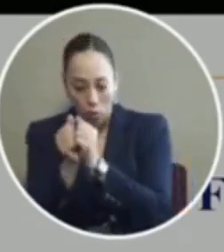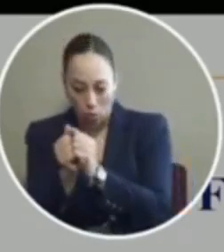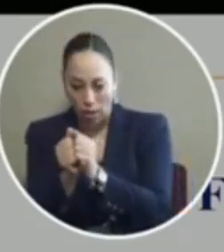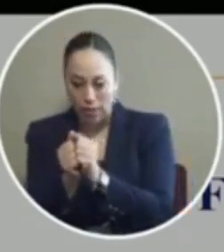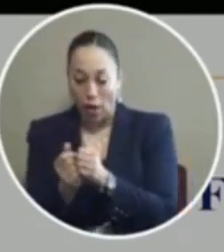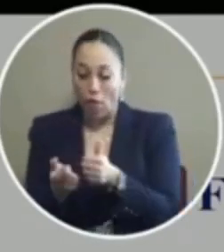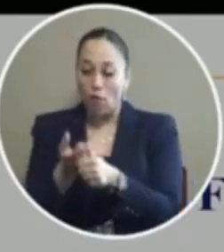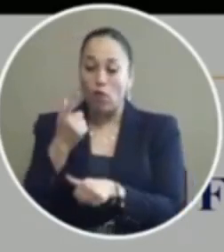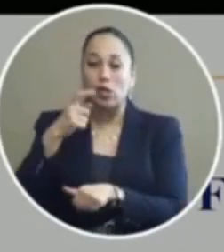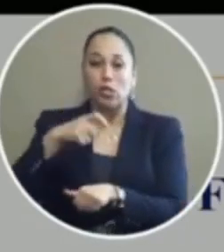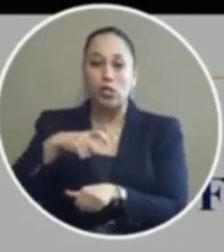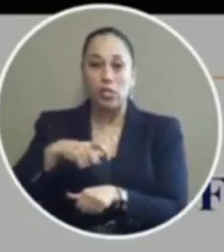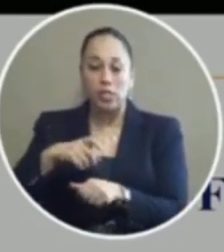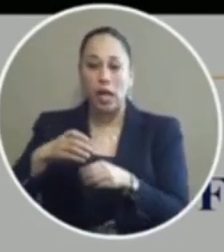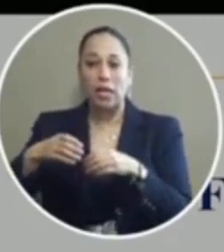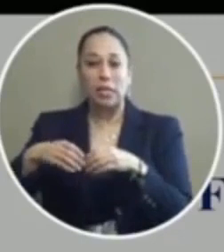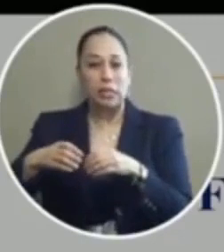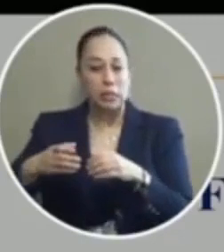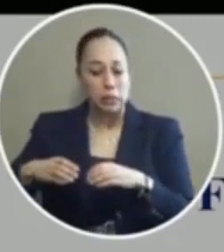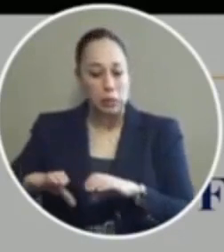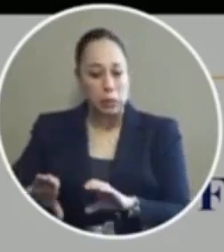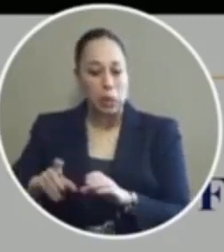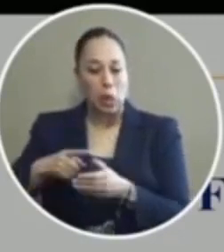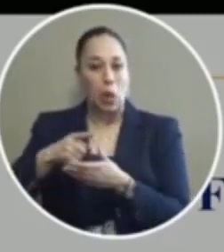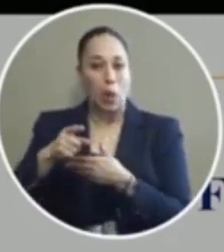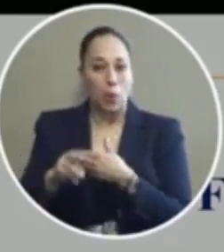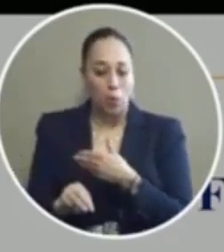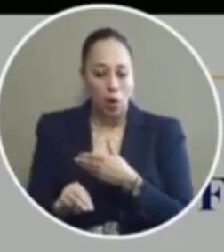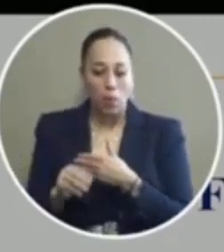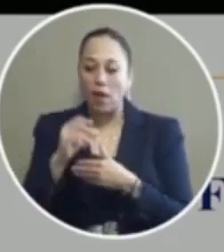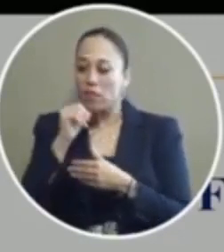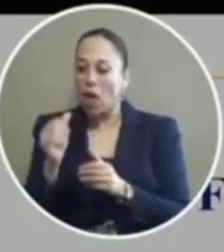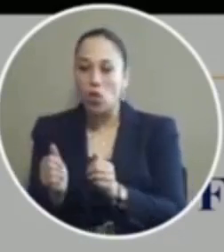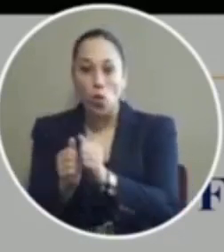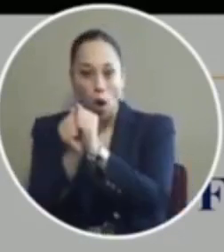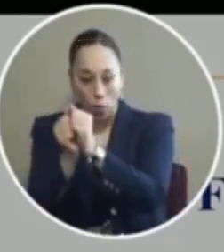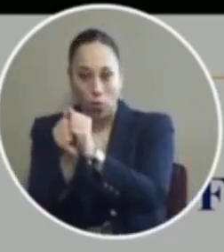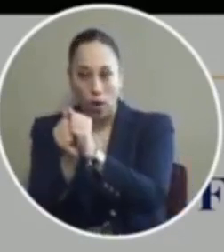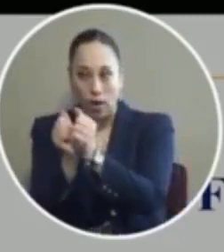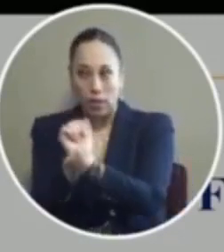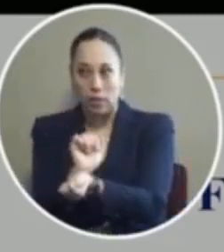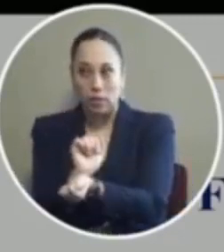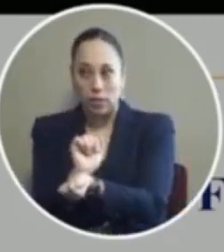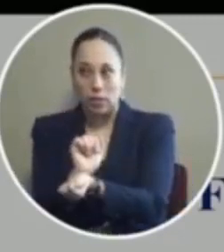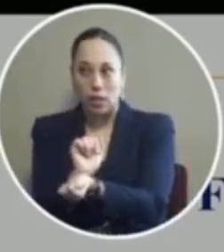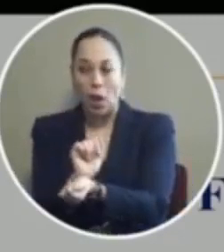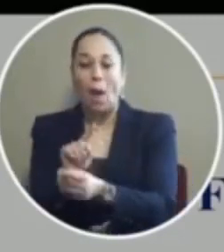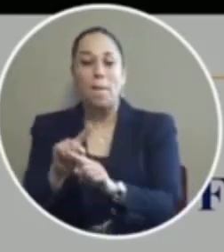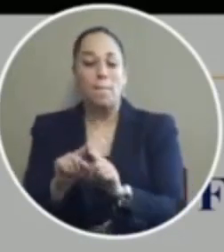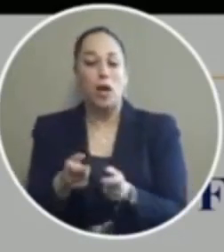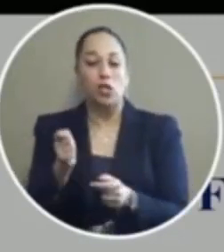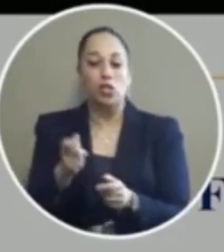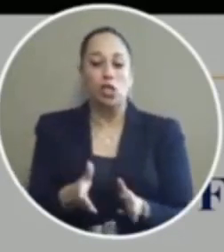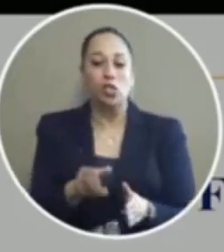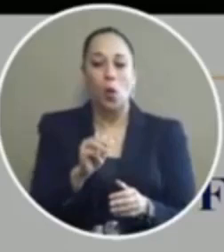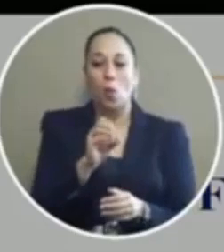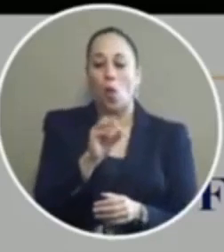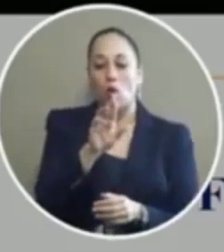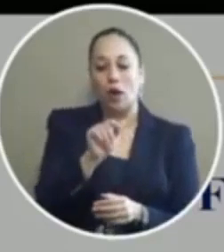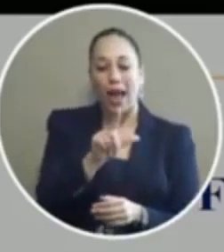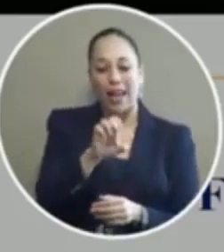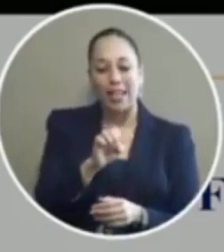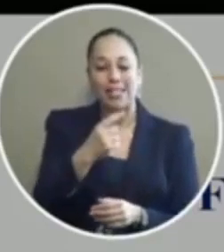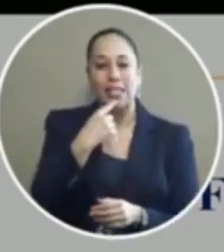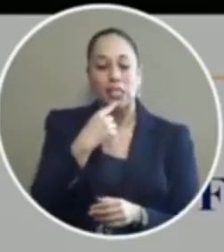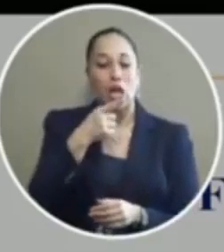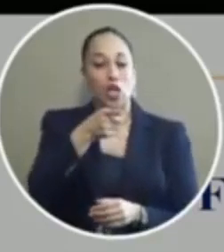first chance program does is you the officer will not make the arrest but judge Morales just told you that